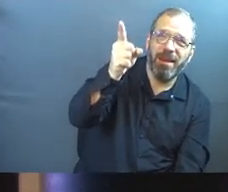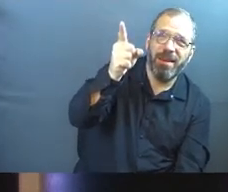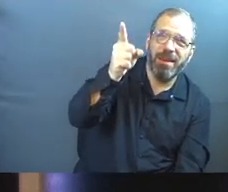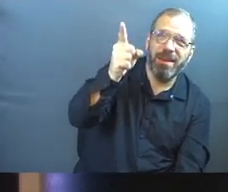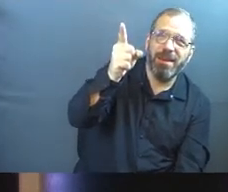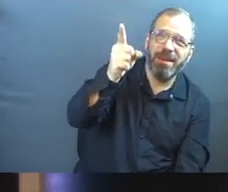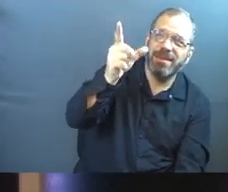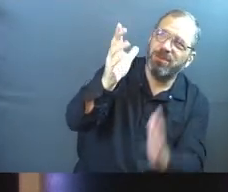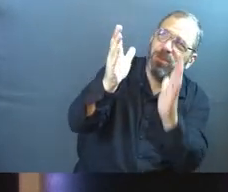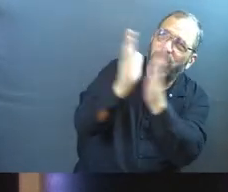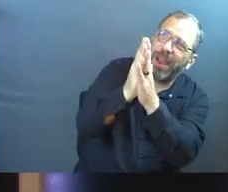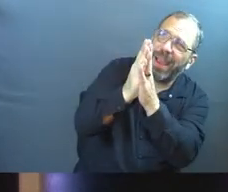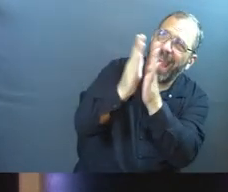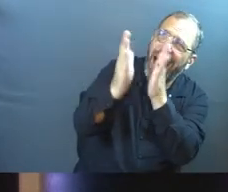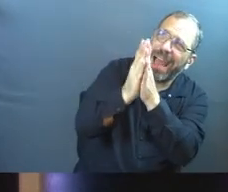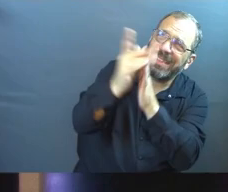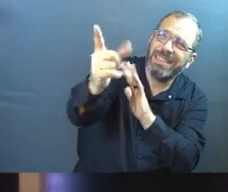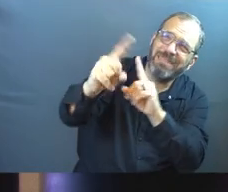Reach out to him today.